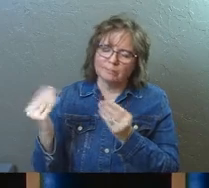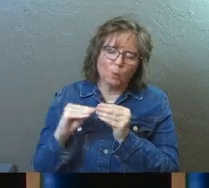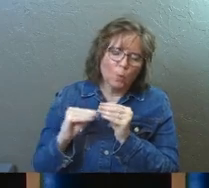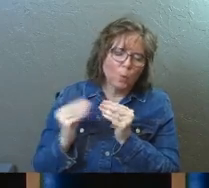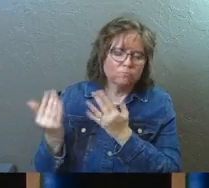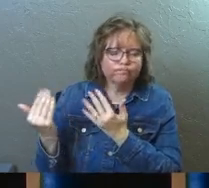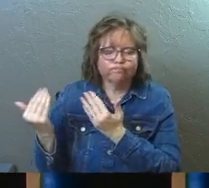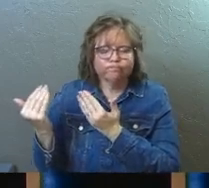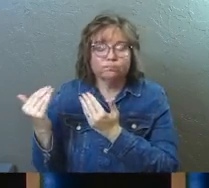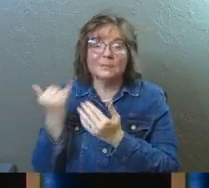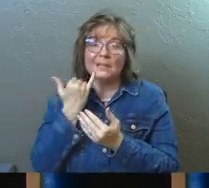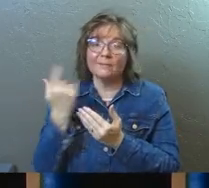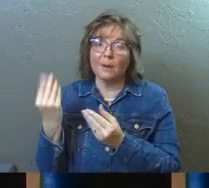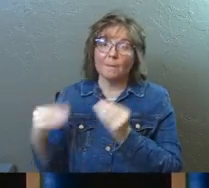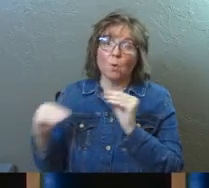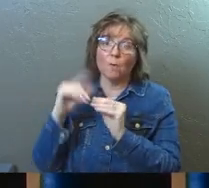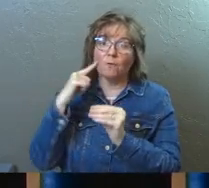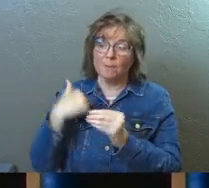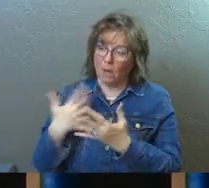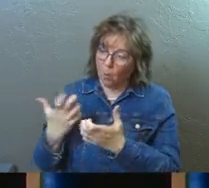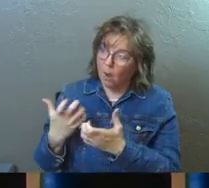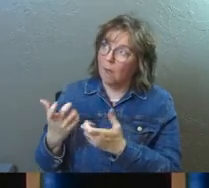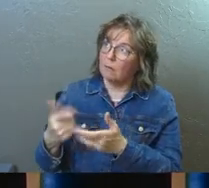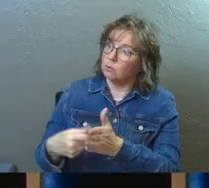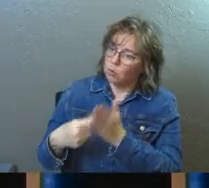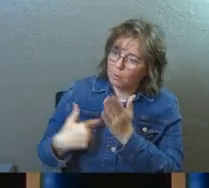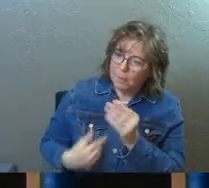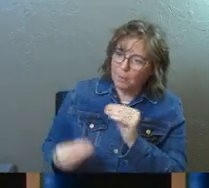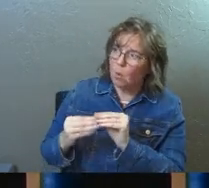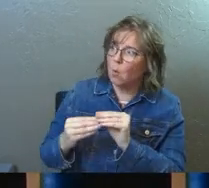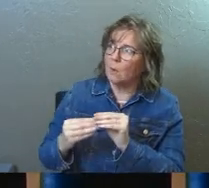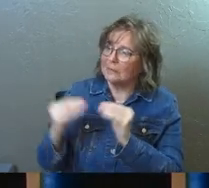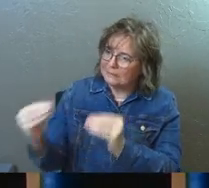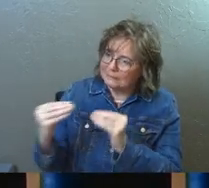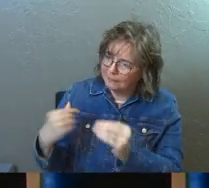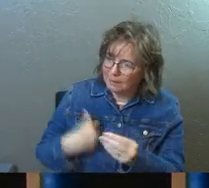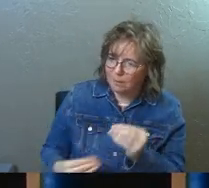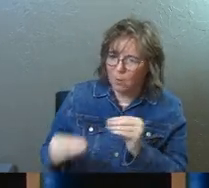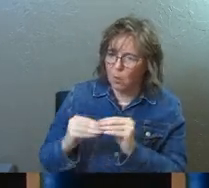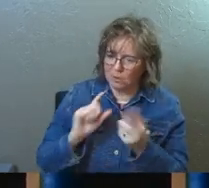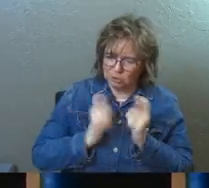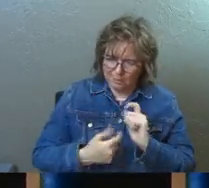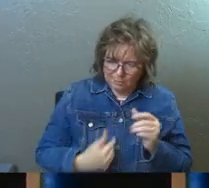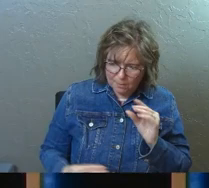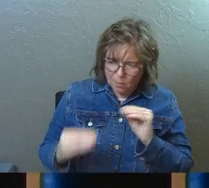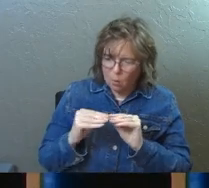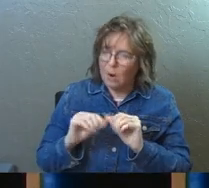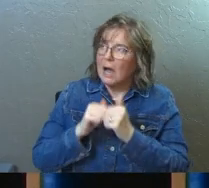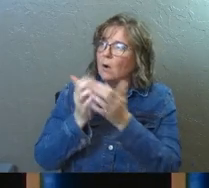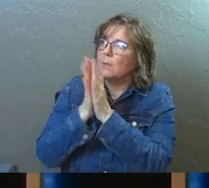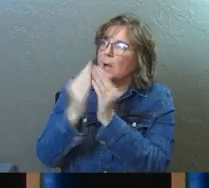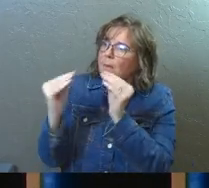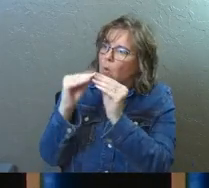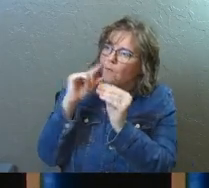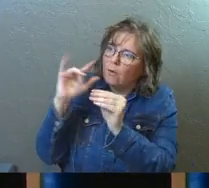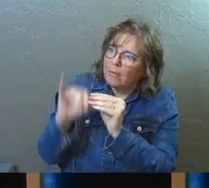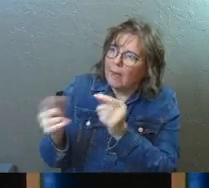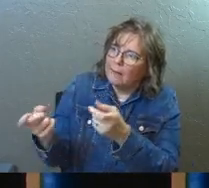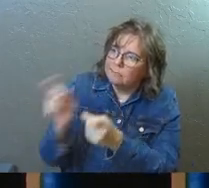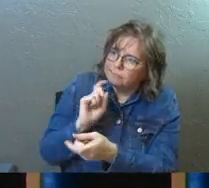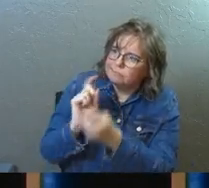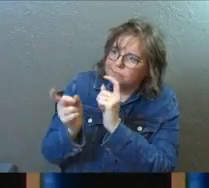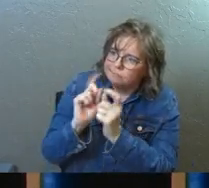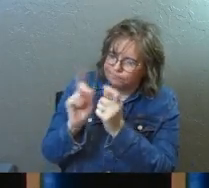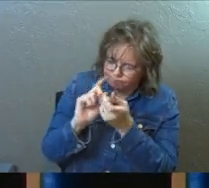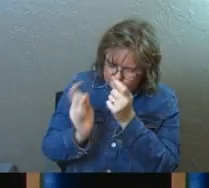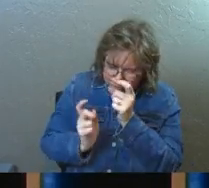always wanting. God, if you've got something more for me, I want it. Give it to me. How do I pray more for it? How do I